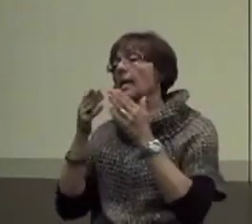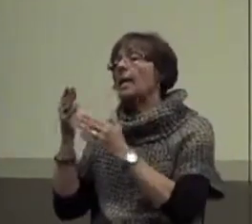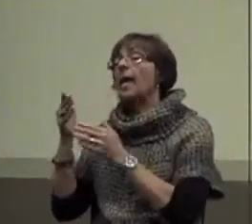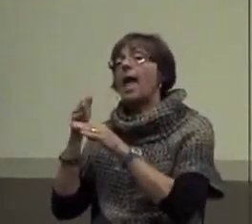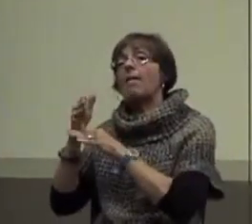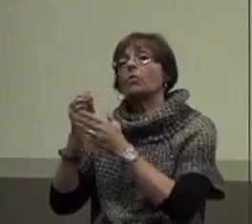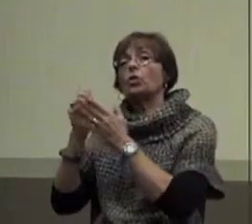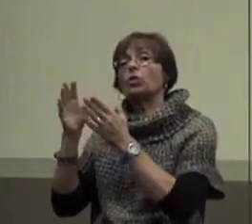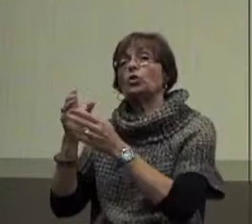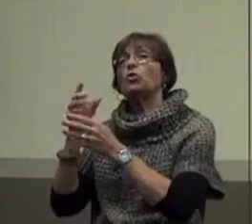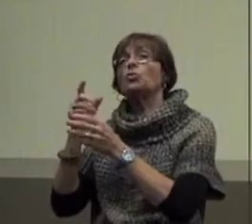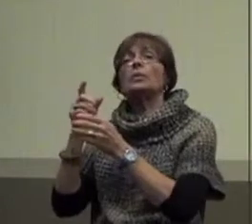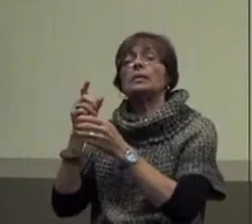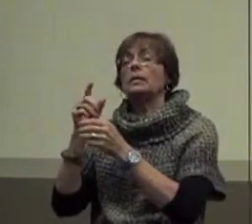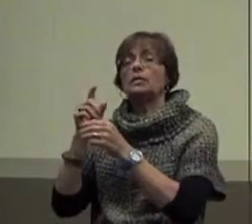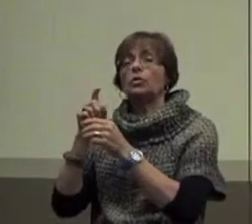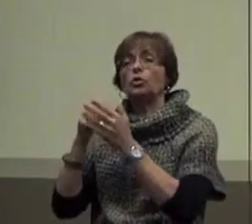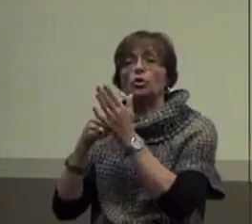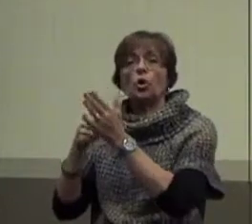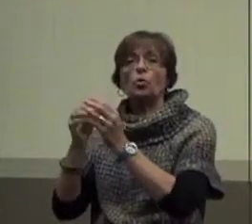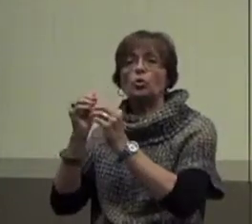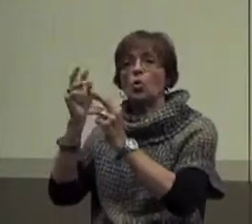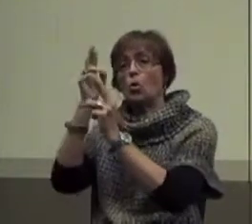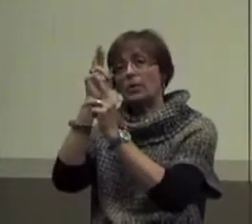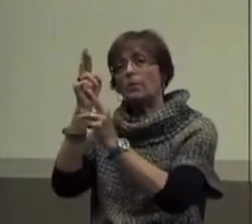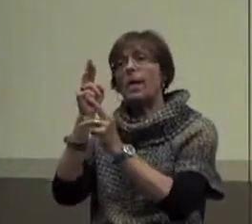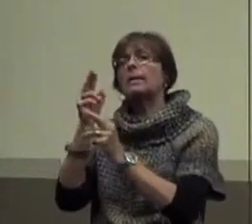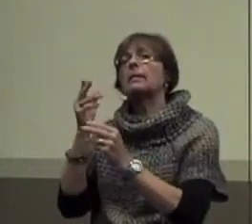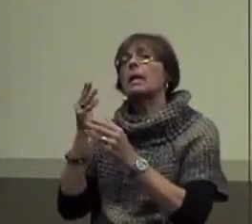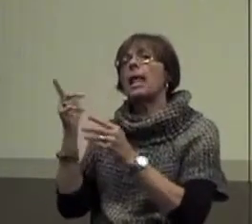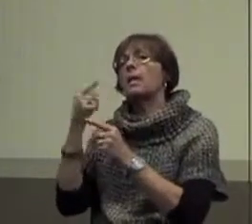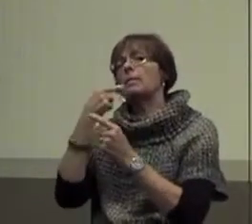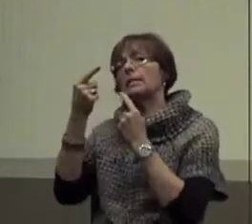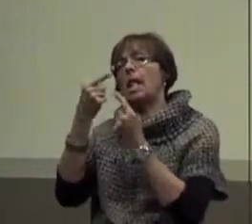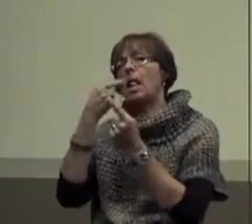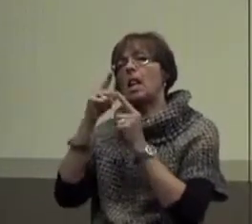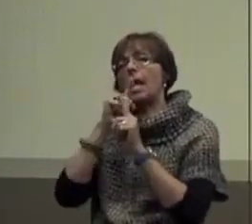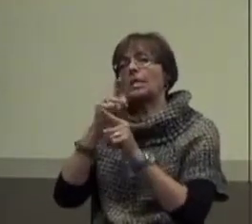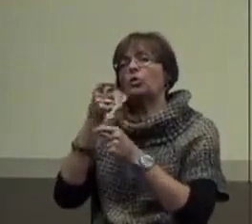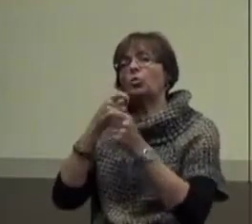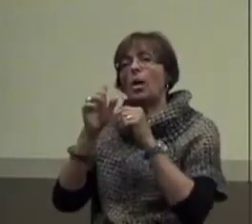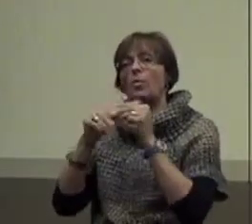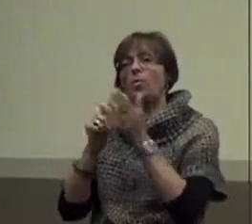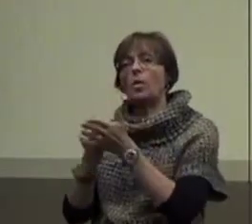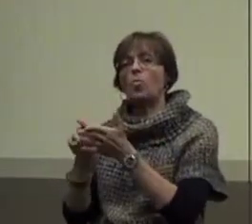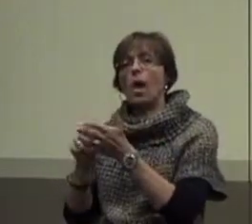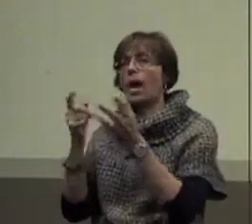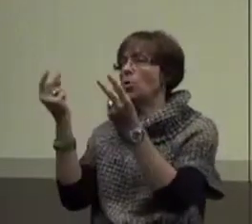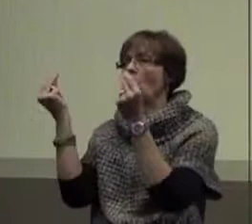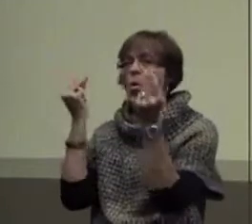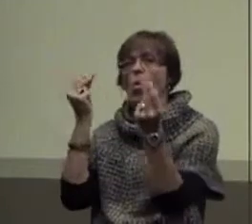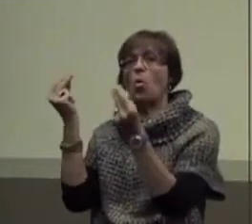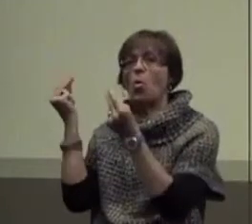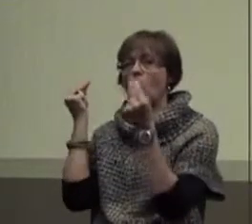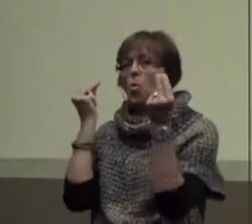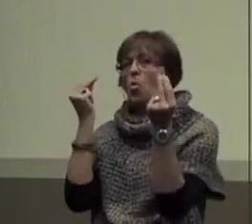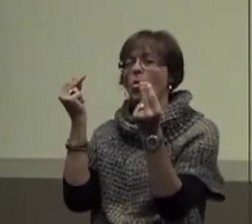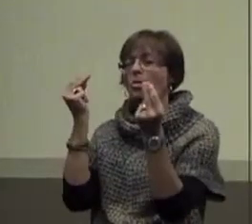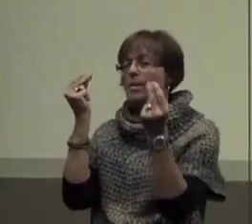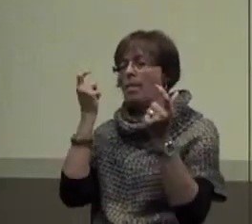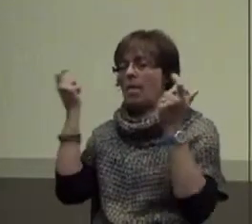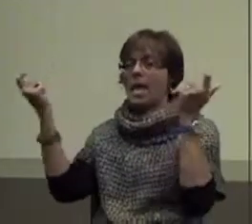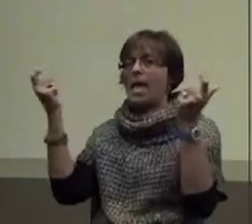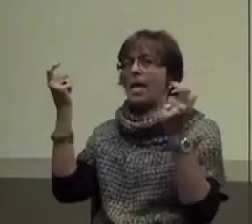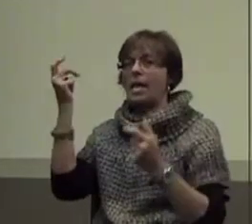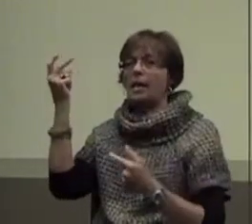disrespectful, have him tell you the answers instead of writing. No. Big no. Big no. Tell me why.